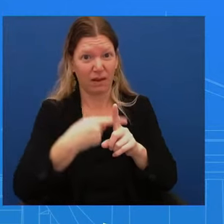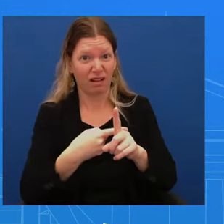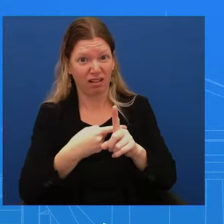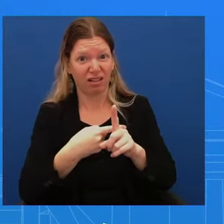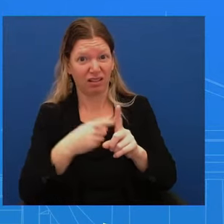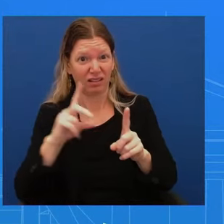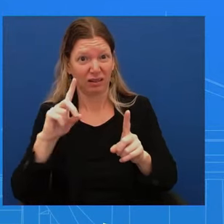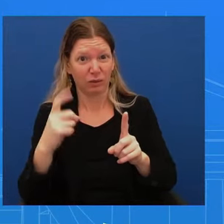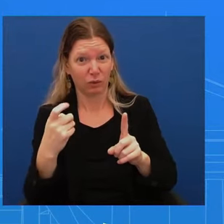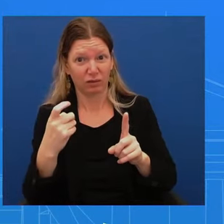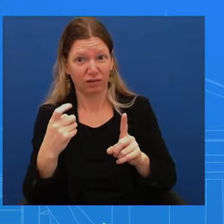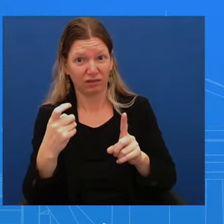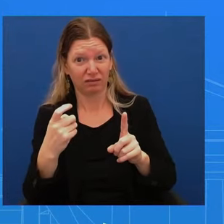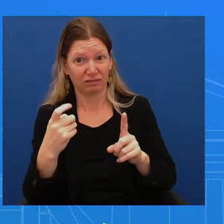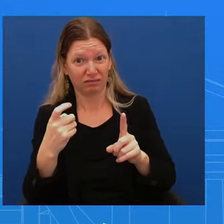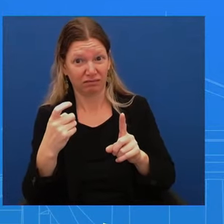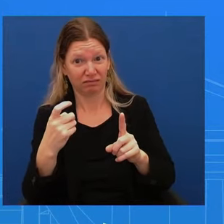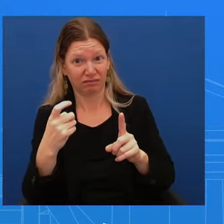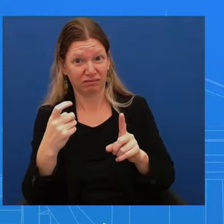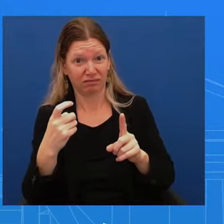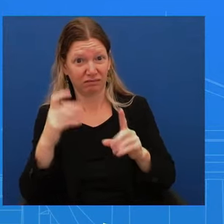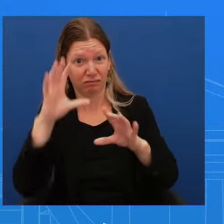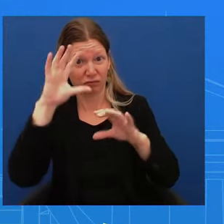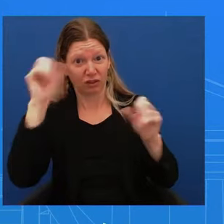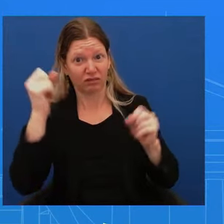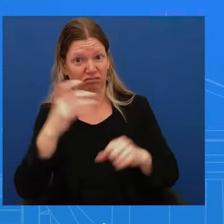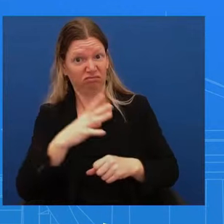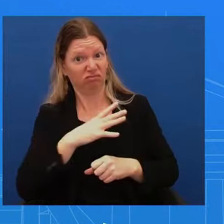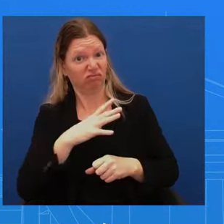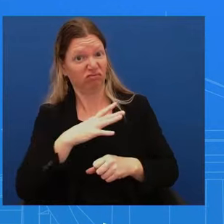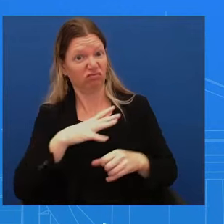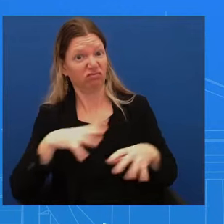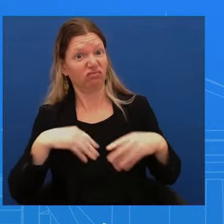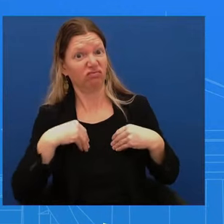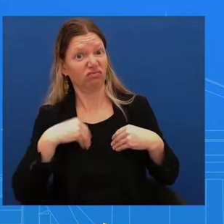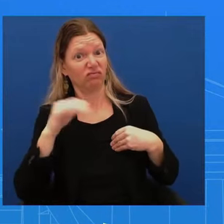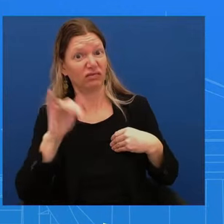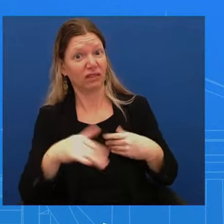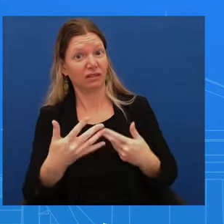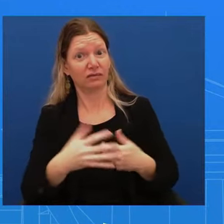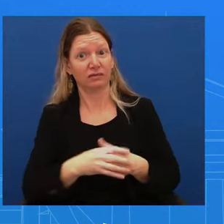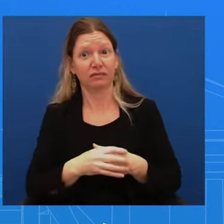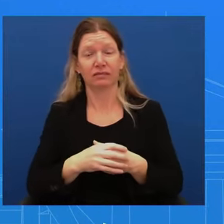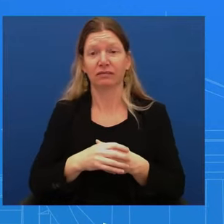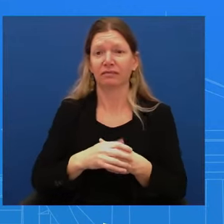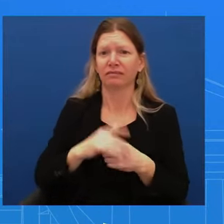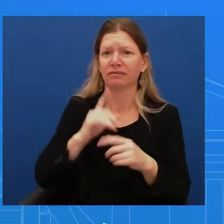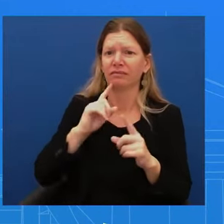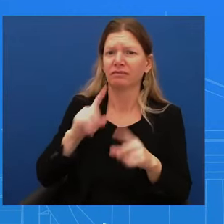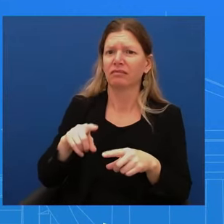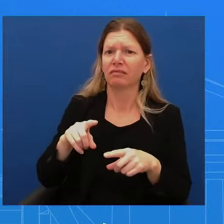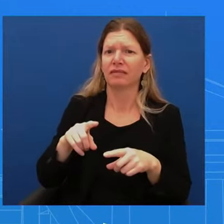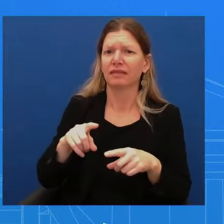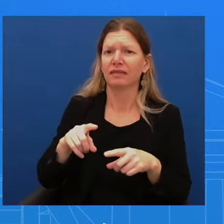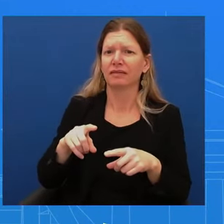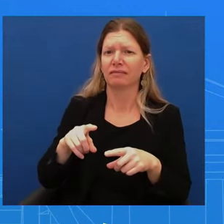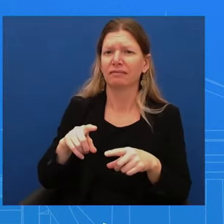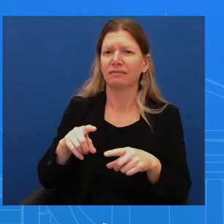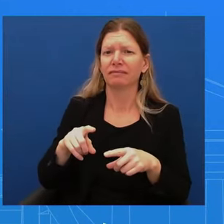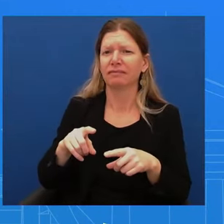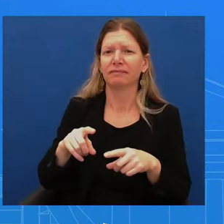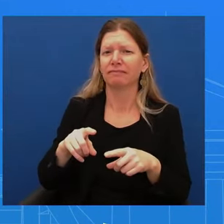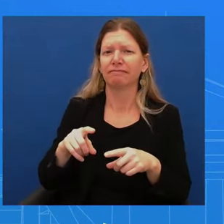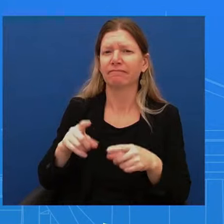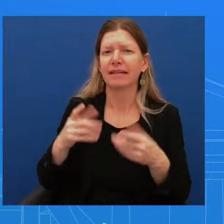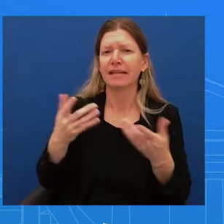optimal, Gabe. It is for a situation like this